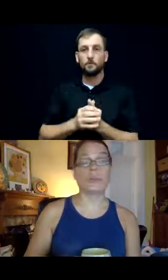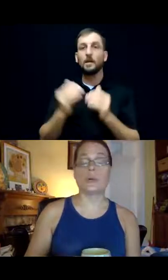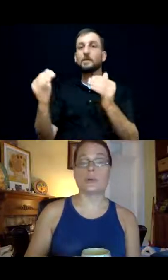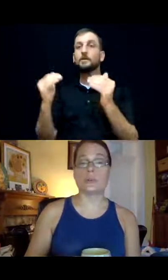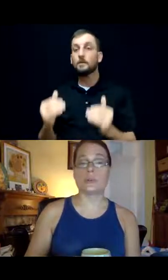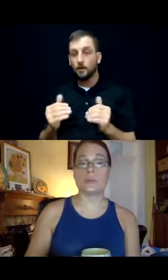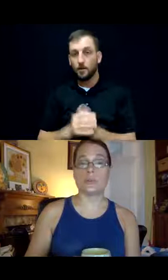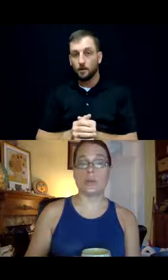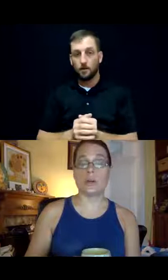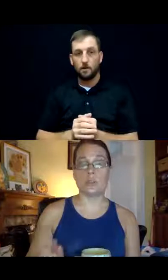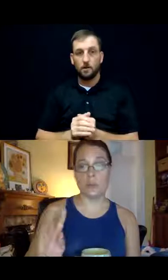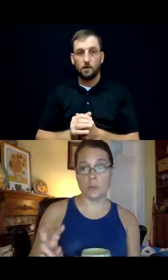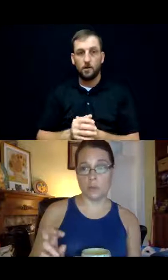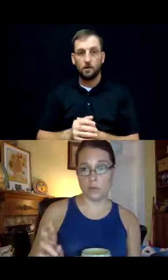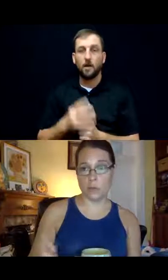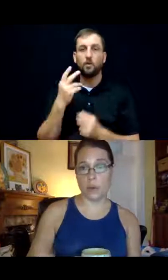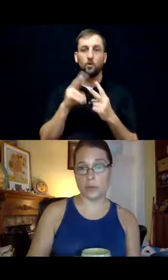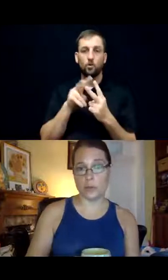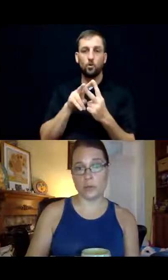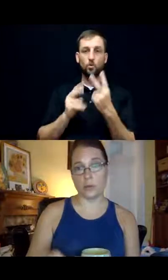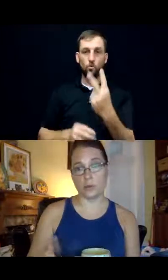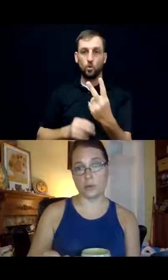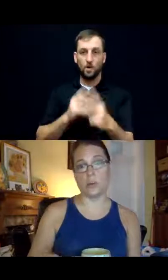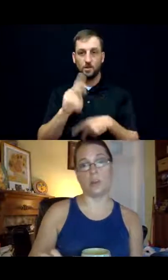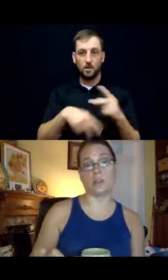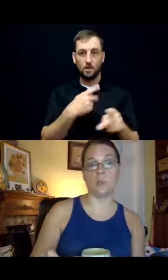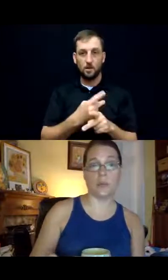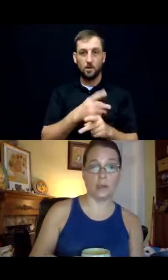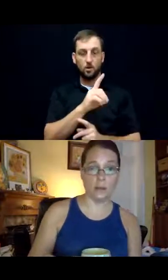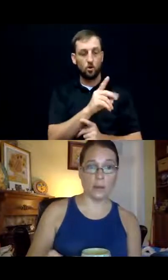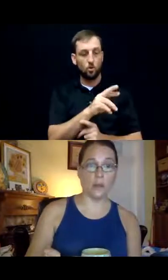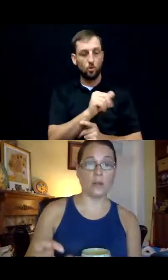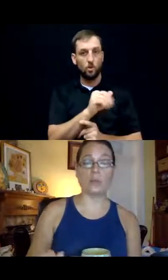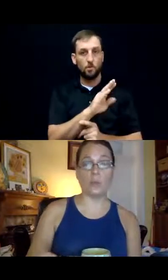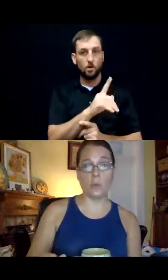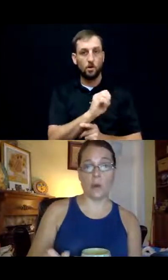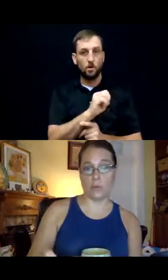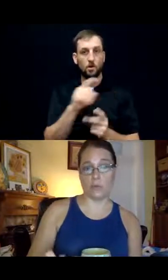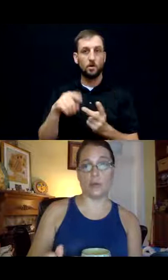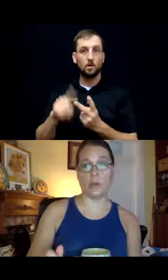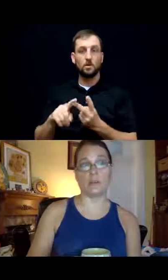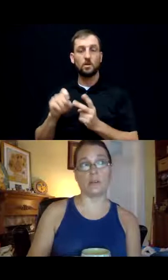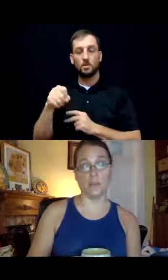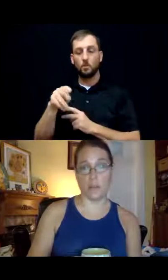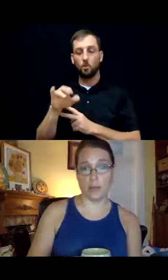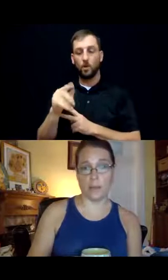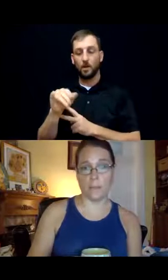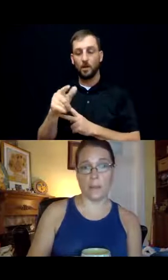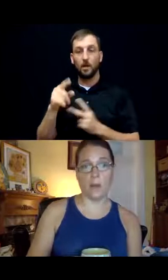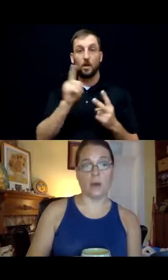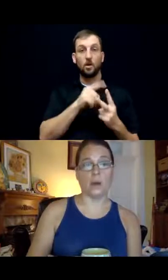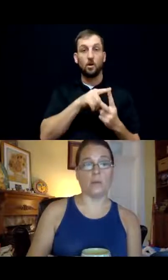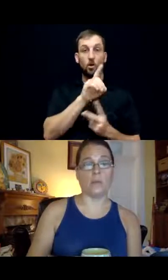So there's two types of power of attorney. There's a durable and a springing. A durable power of attorney is effective immediately.